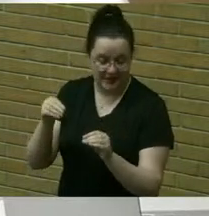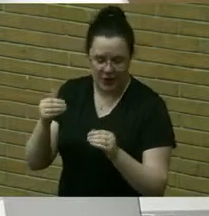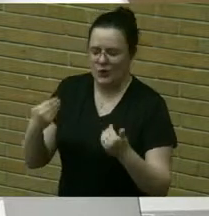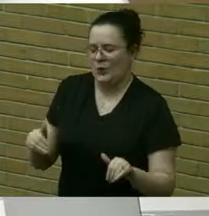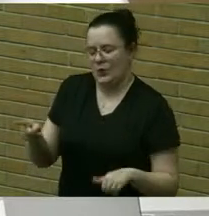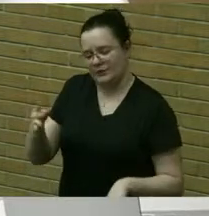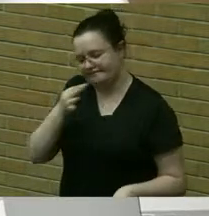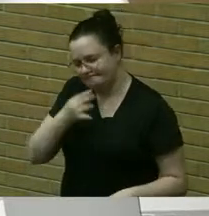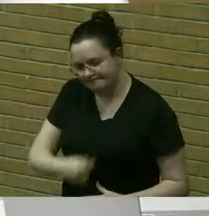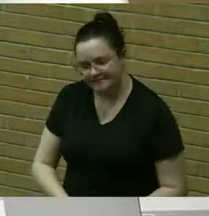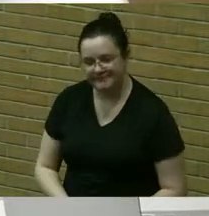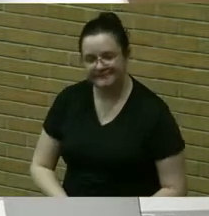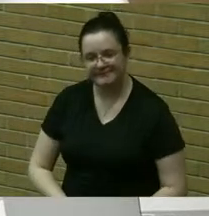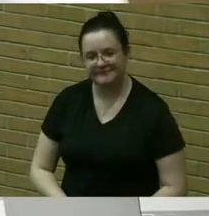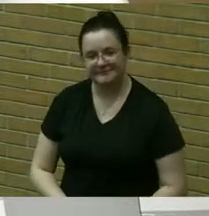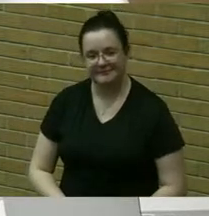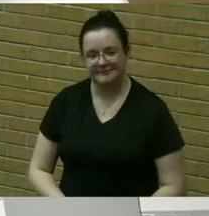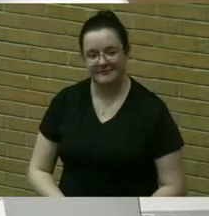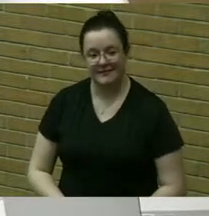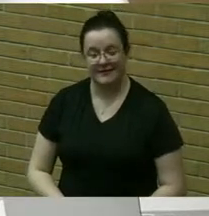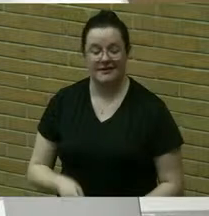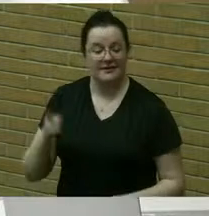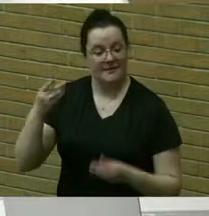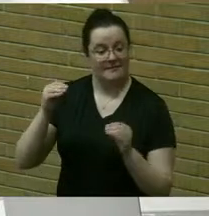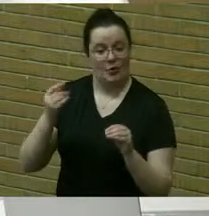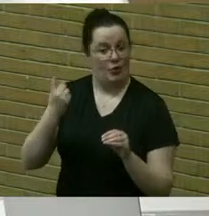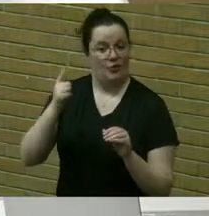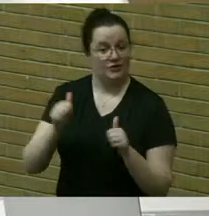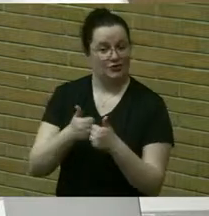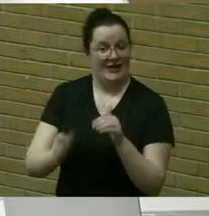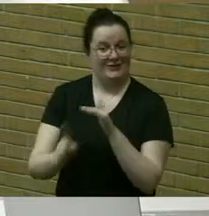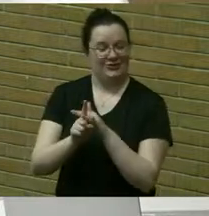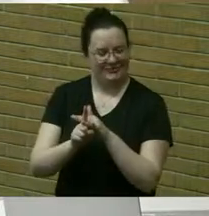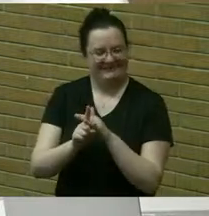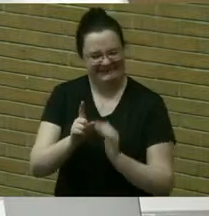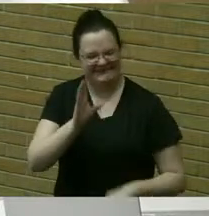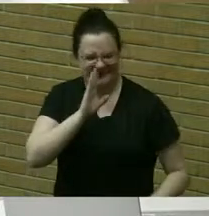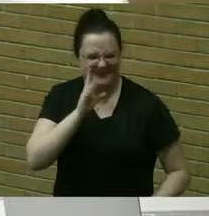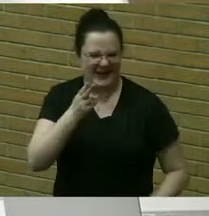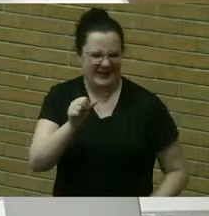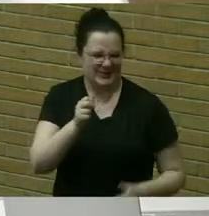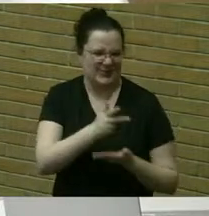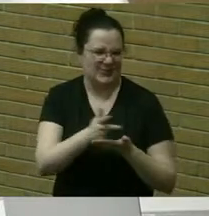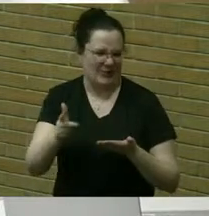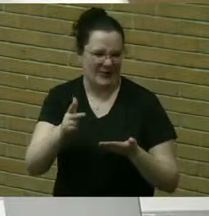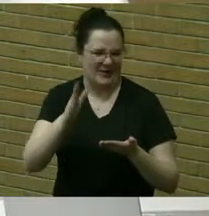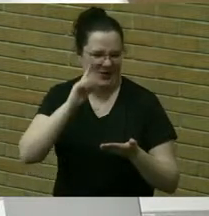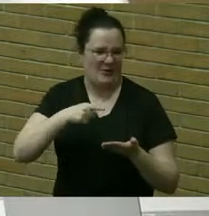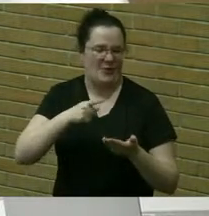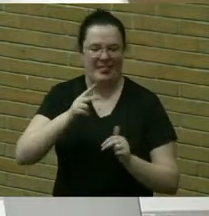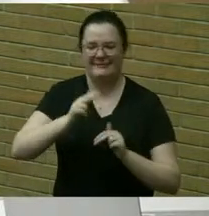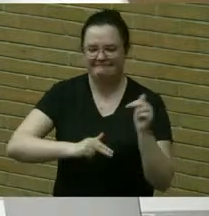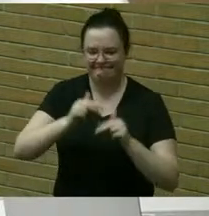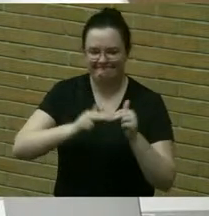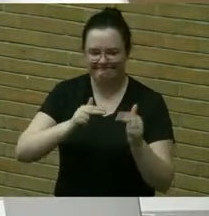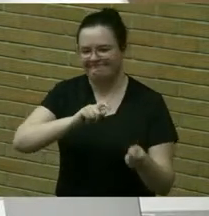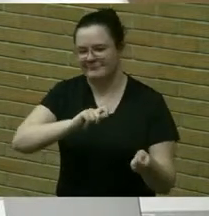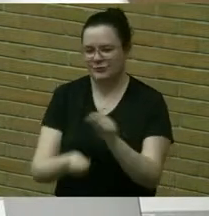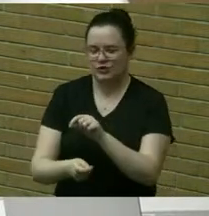the big challenge on the horizon for the market is the reconstruction of the brighton high school parking lot in the summer of 2025